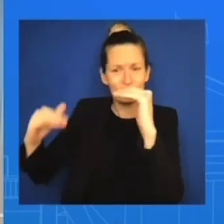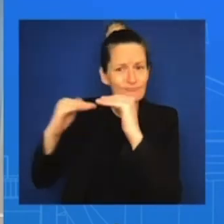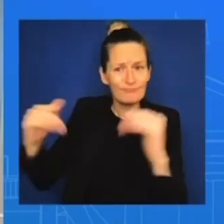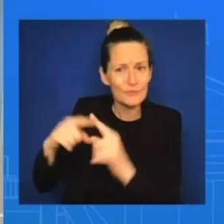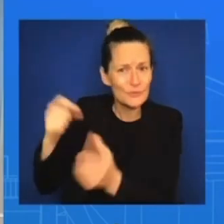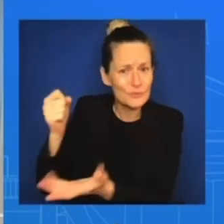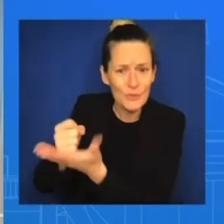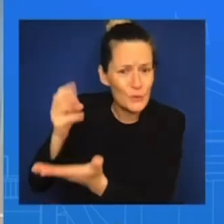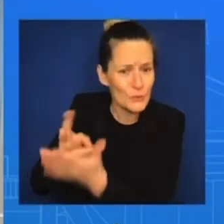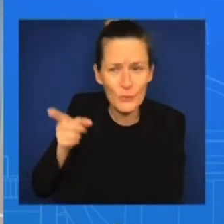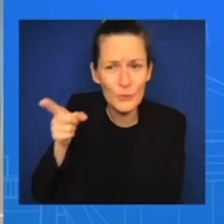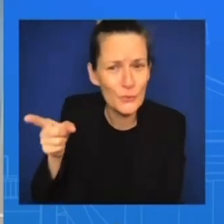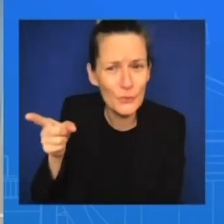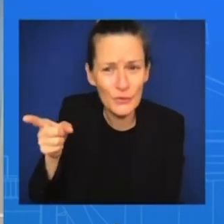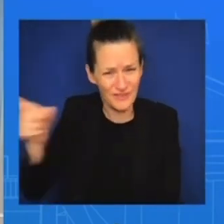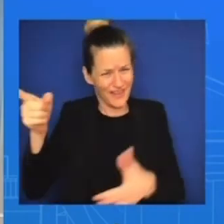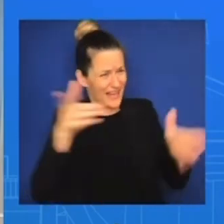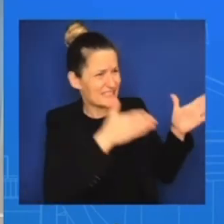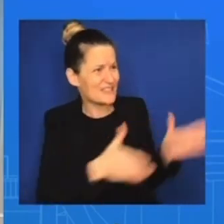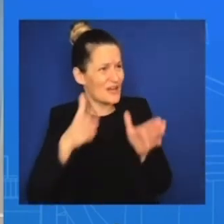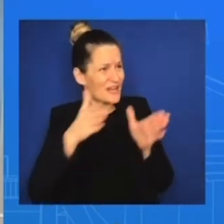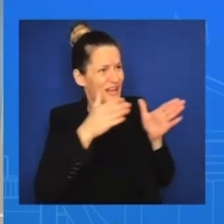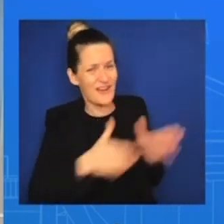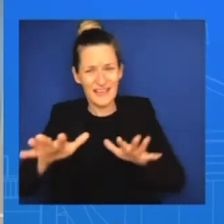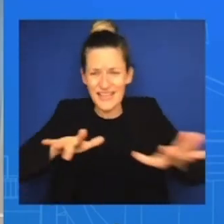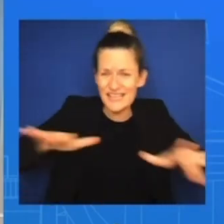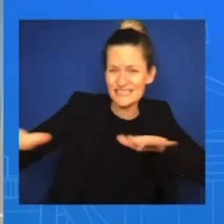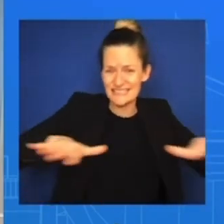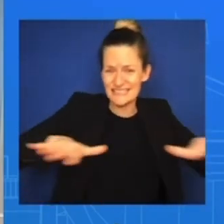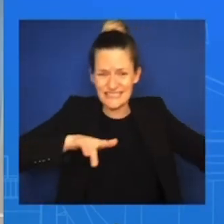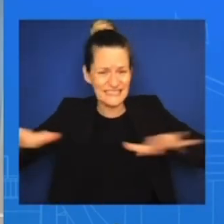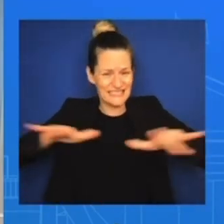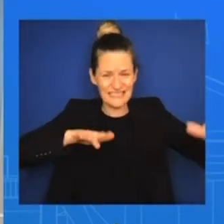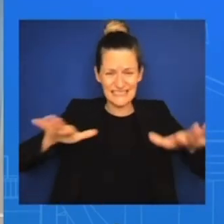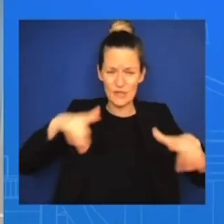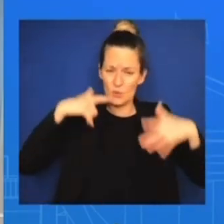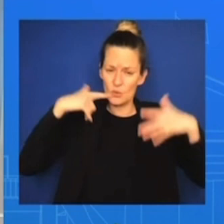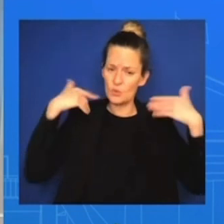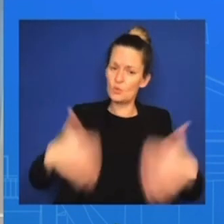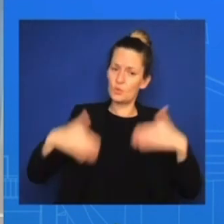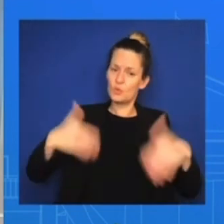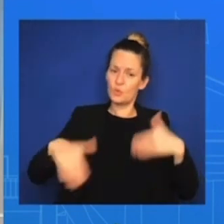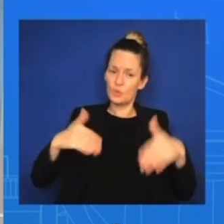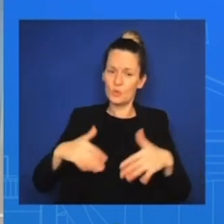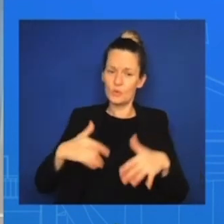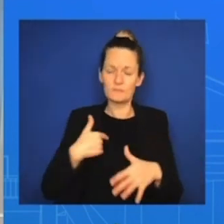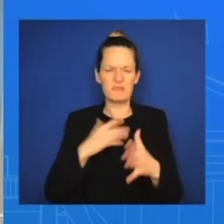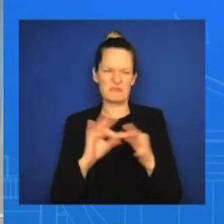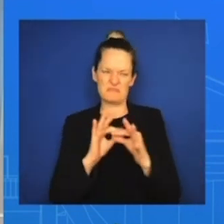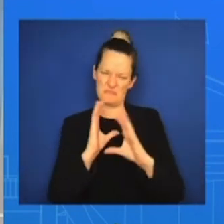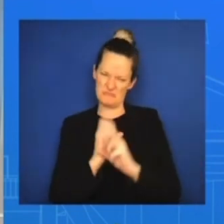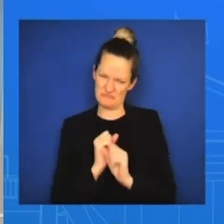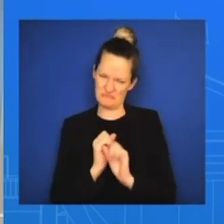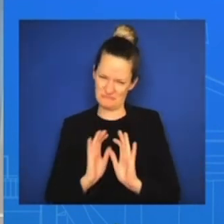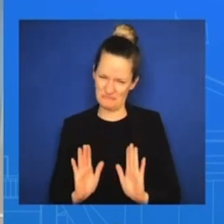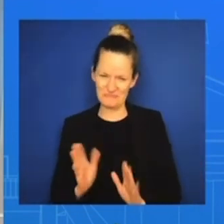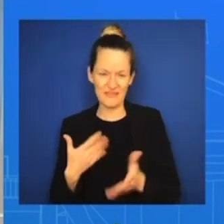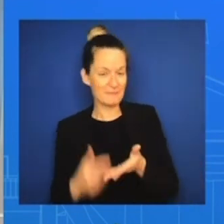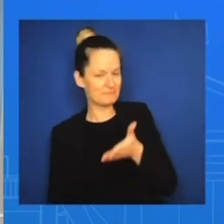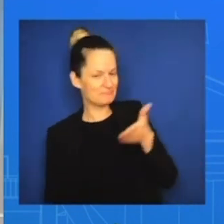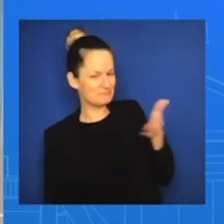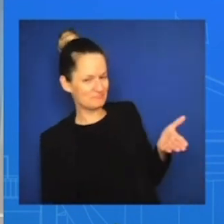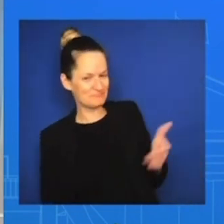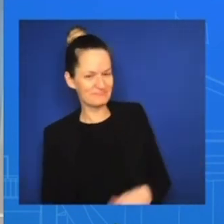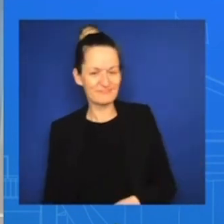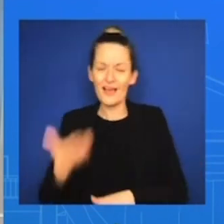Last but not least. Good afternoon, everyone. It is wonderful to be here. I'm Dr. Noha Abelada. I'm a family physician